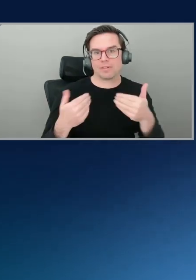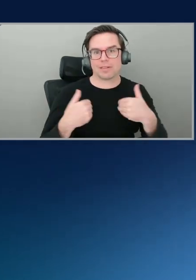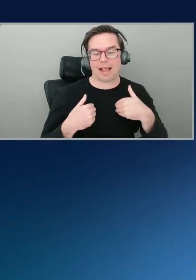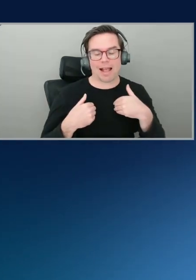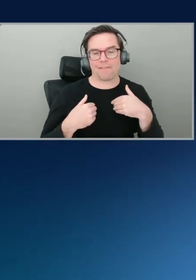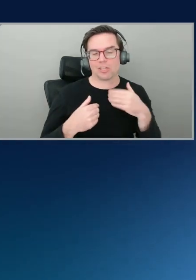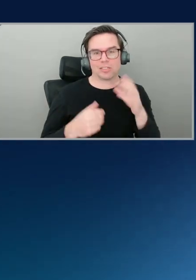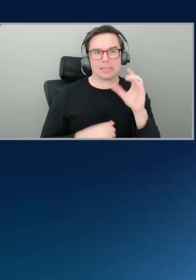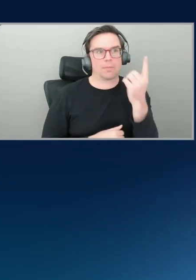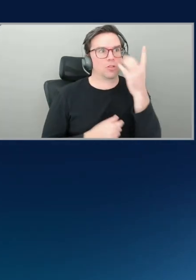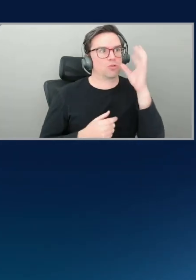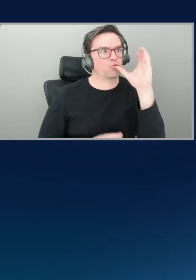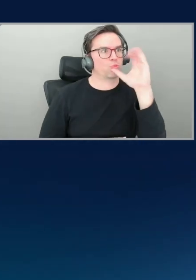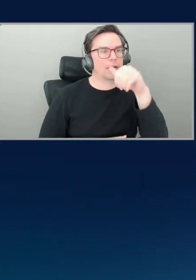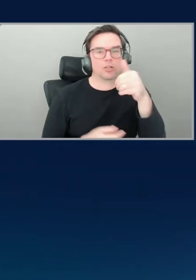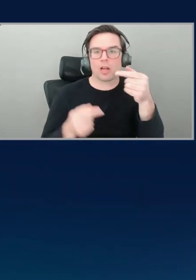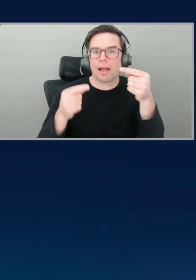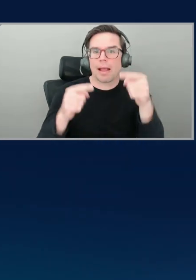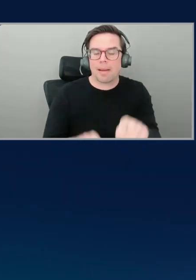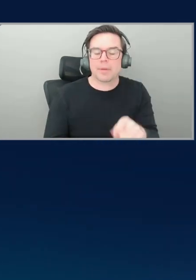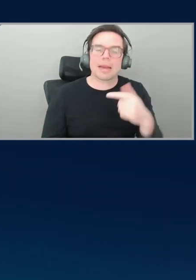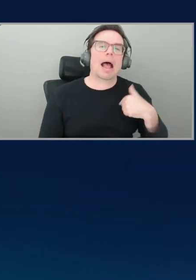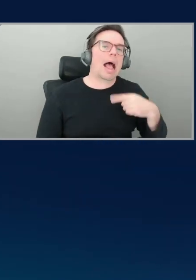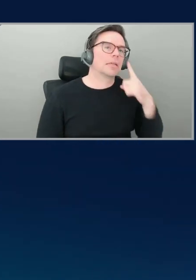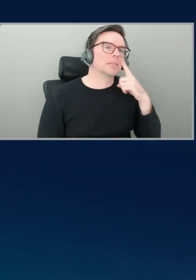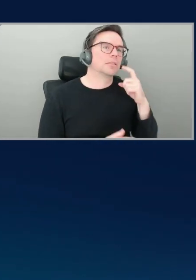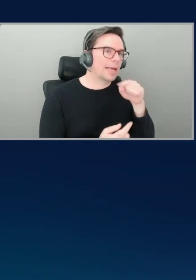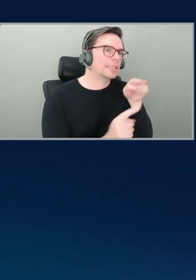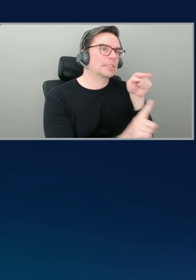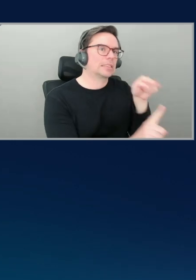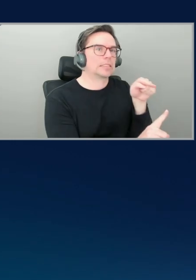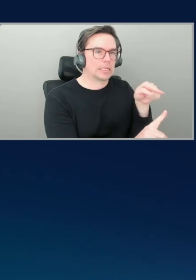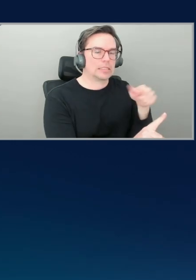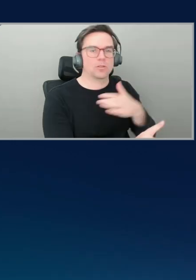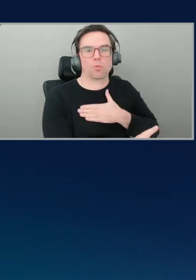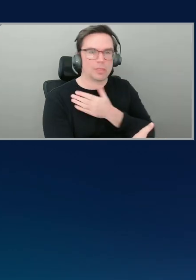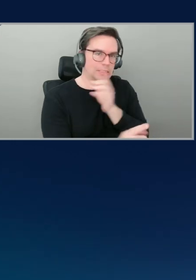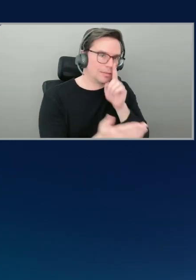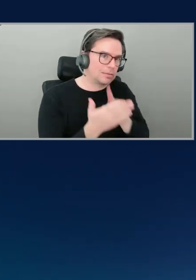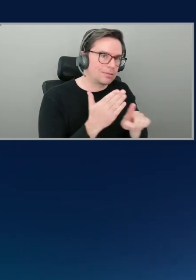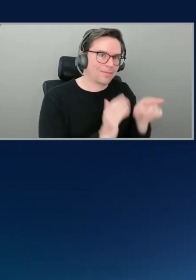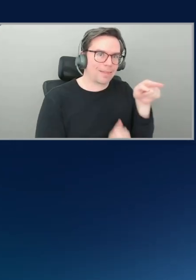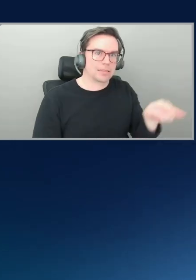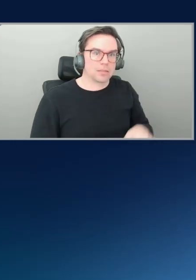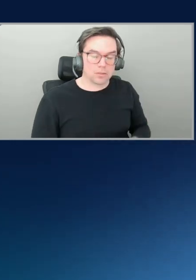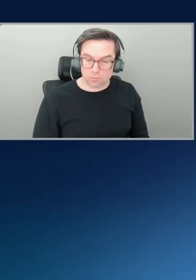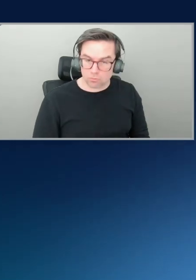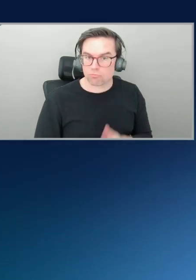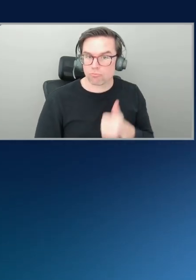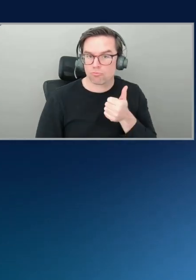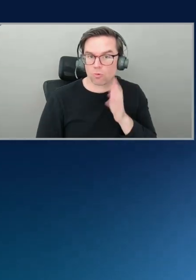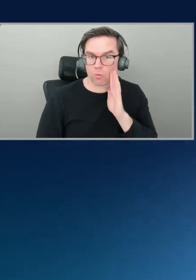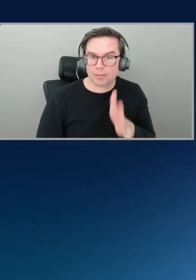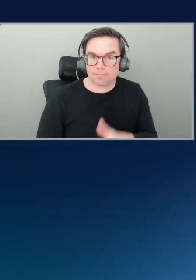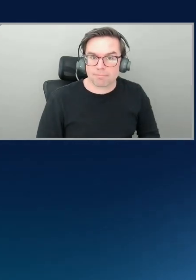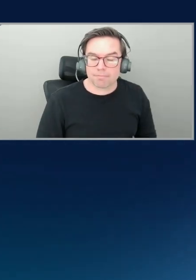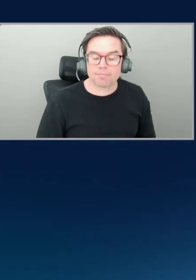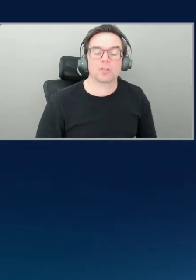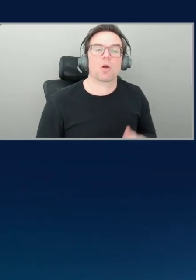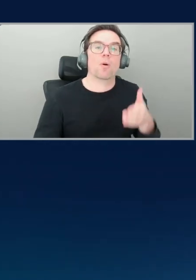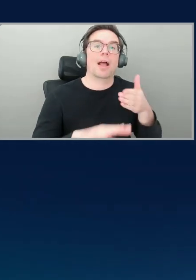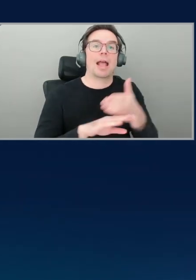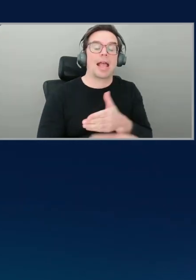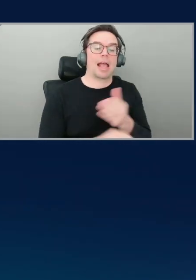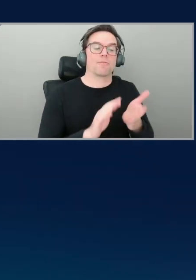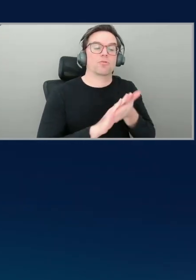direction. So actually it's a continuous learning and feedback loop process where once the operator actually accepts or discards, it actually feeds it